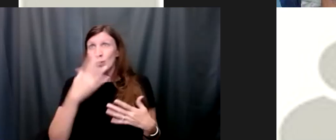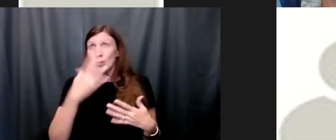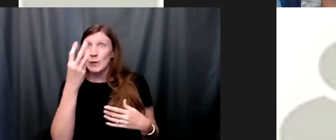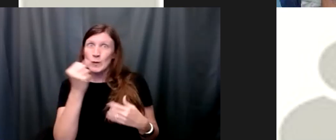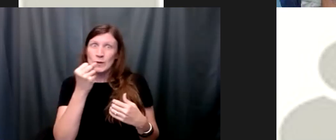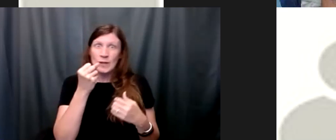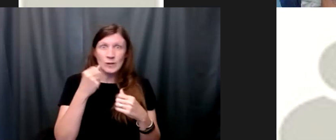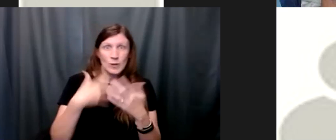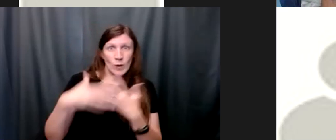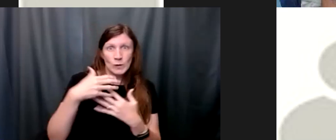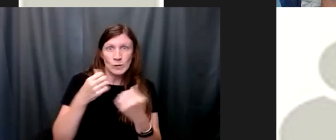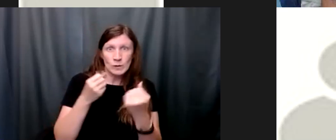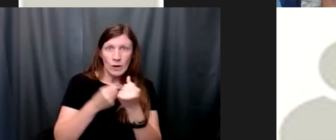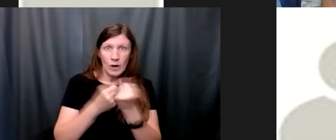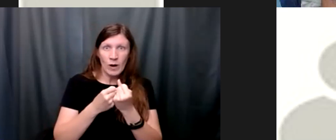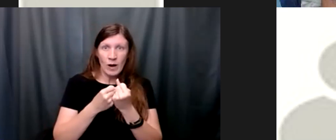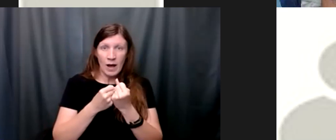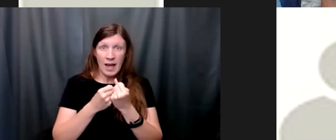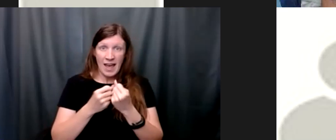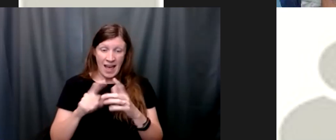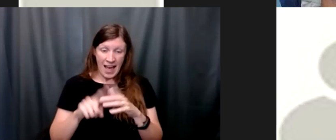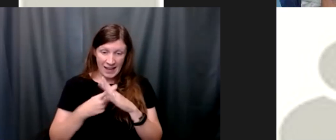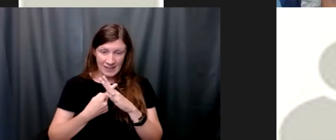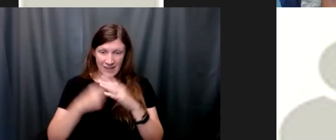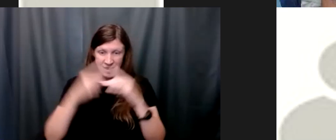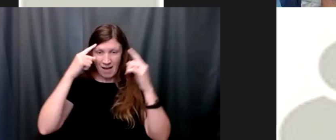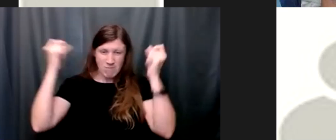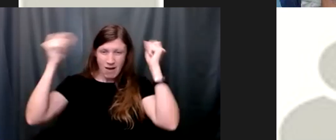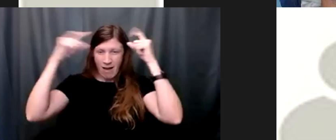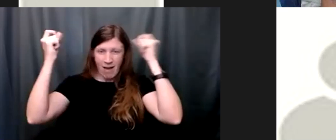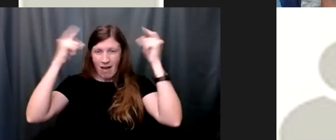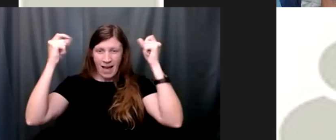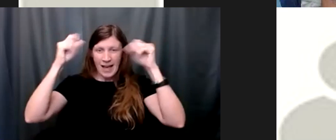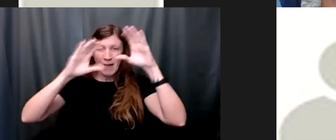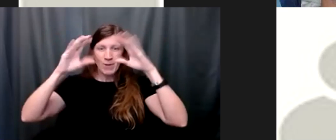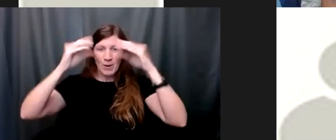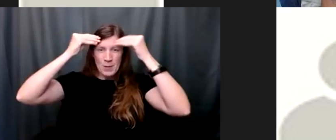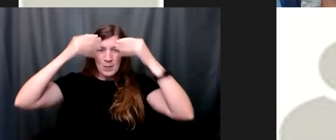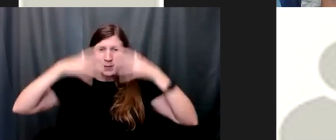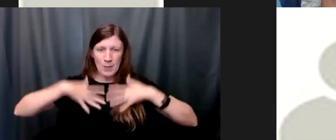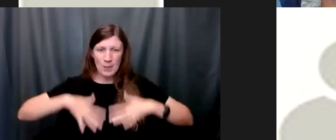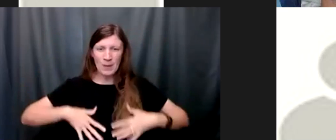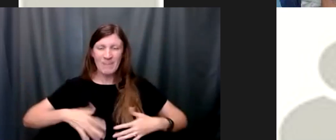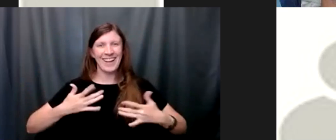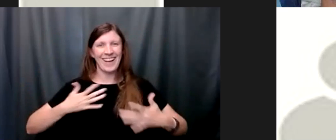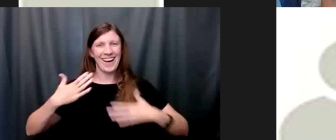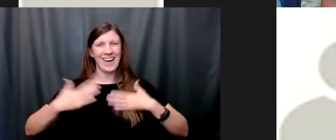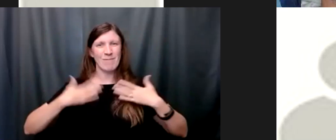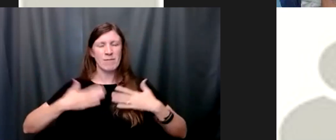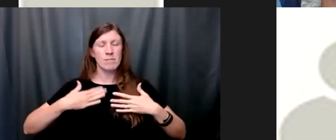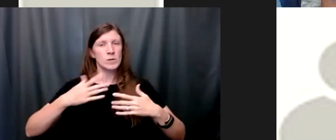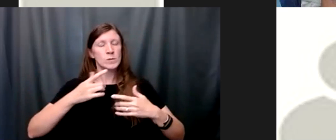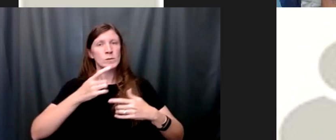actually activates a pathway that flows to your happy chemicals the problem is that soon these chemicals are